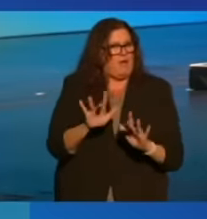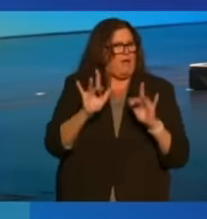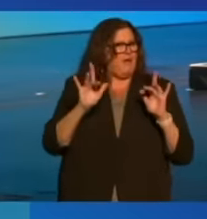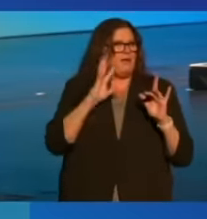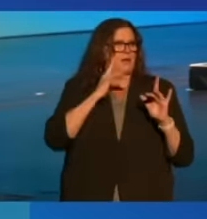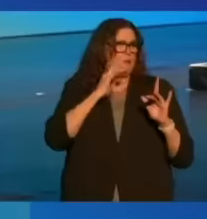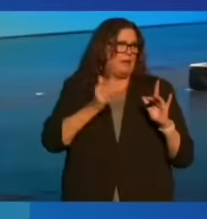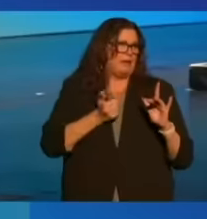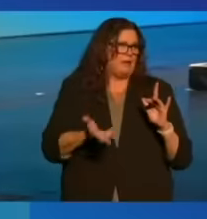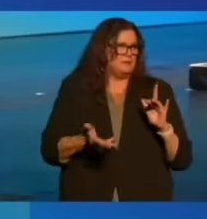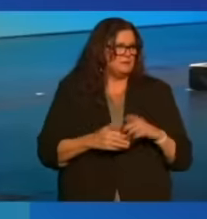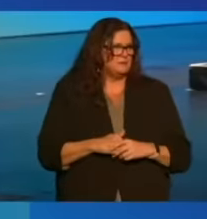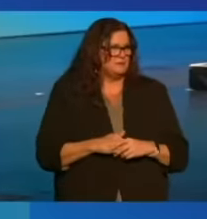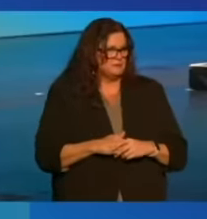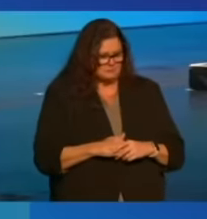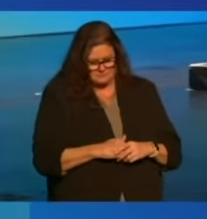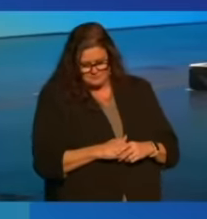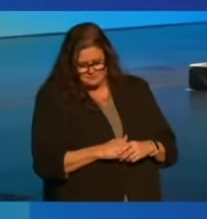appealing.